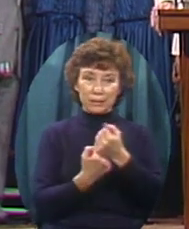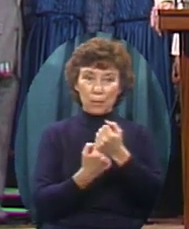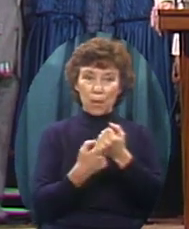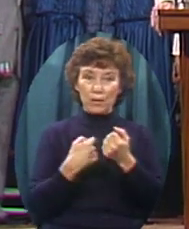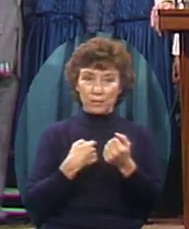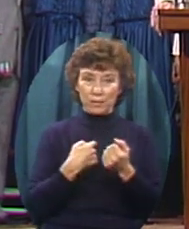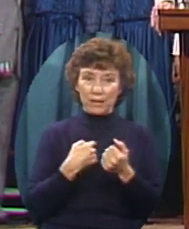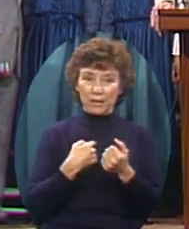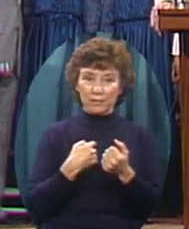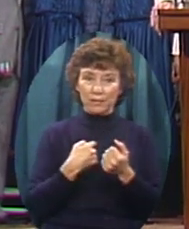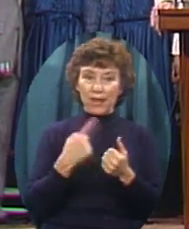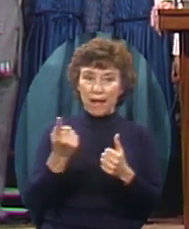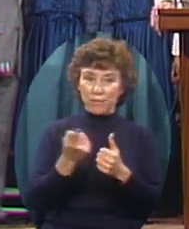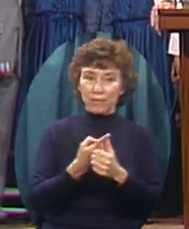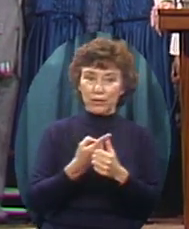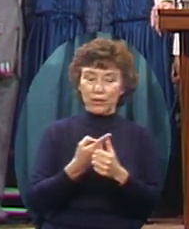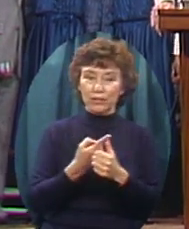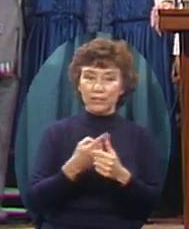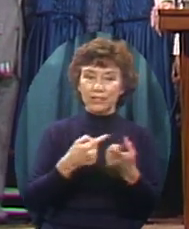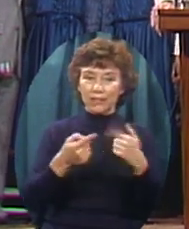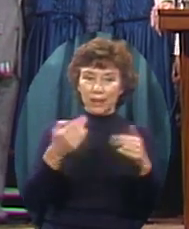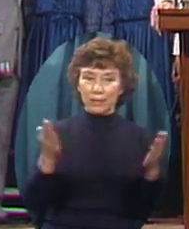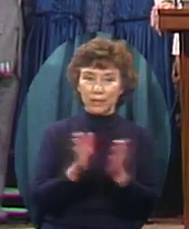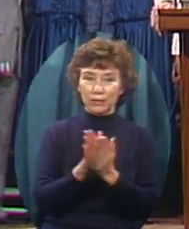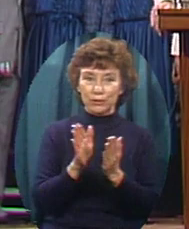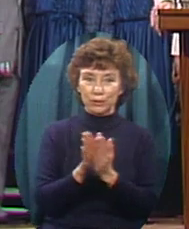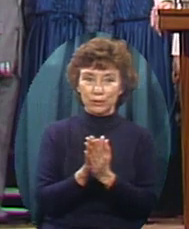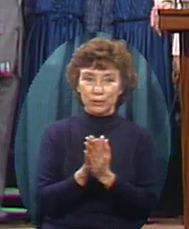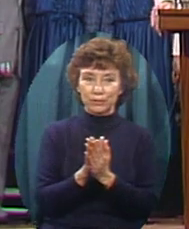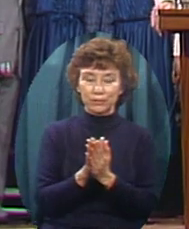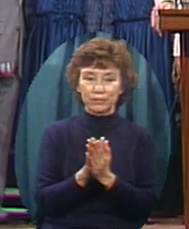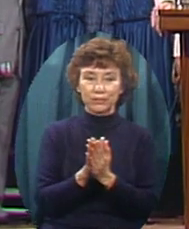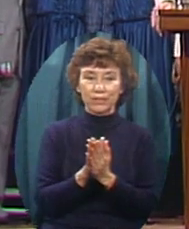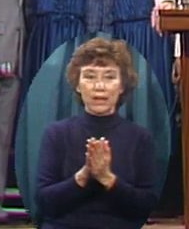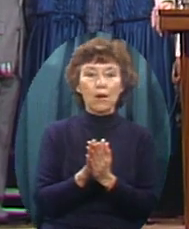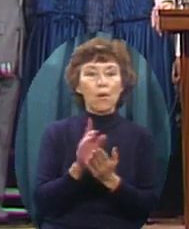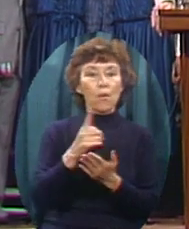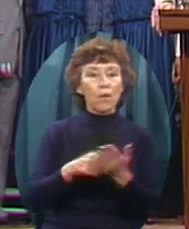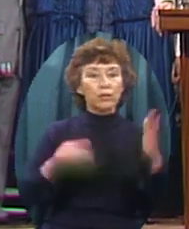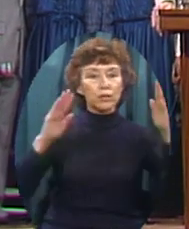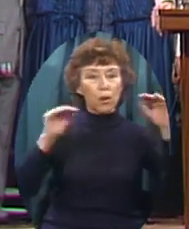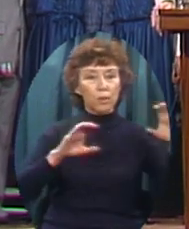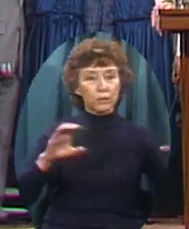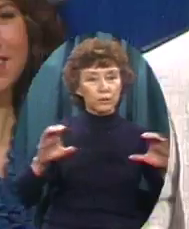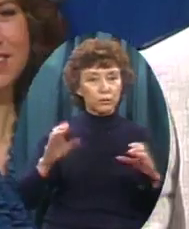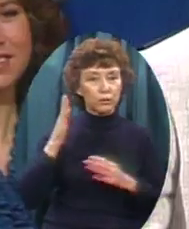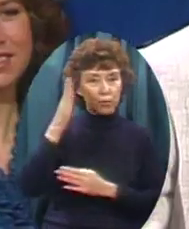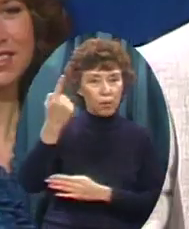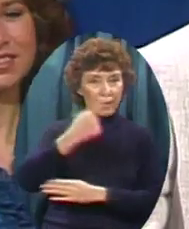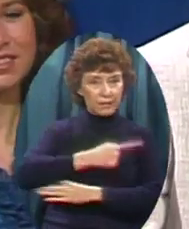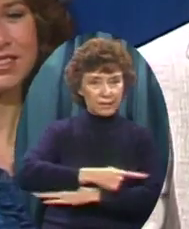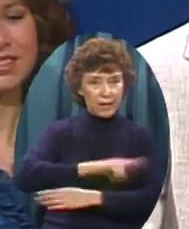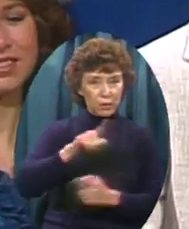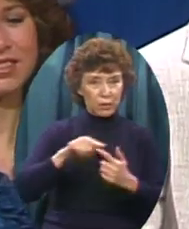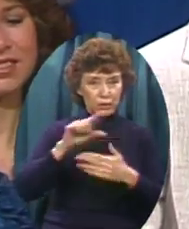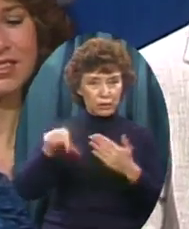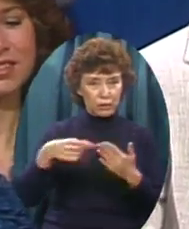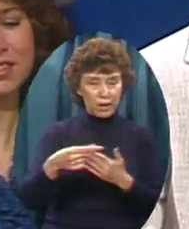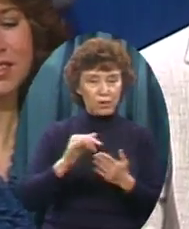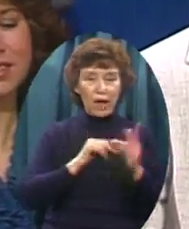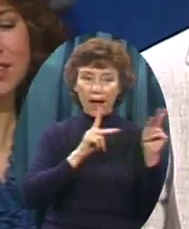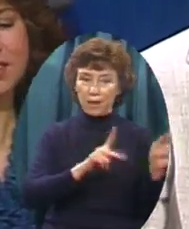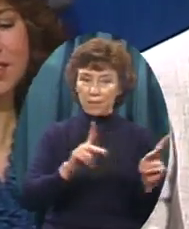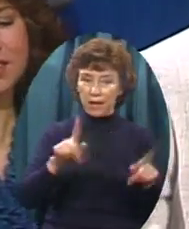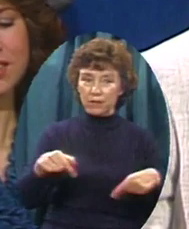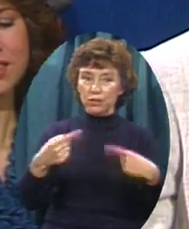15,000 club members Have kept you here since then What do you hope to do one day When you finally graduate? Well, I plan to go out and start a